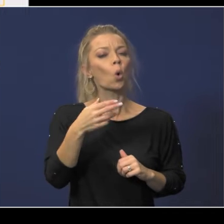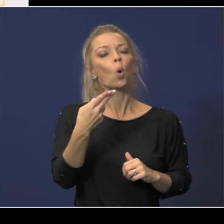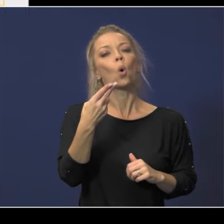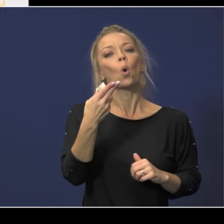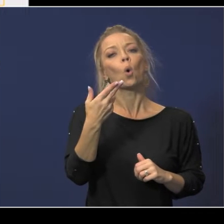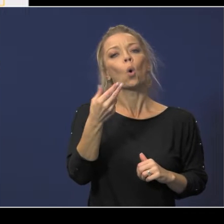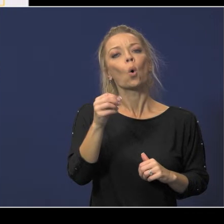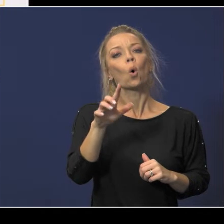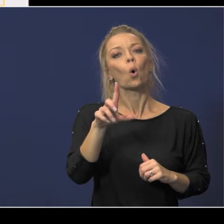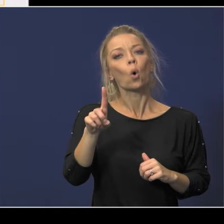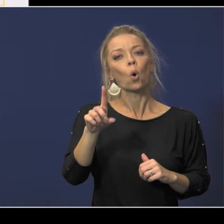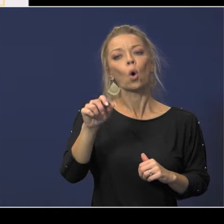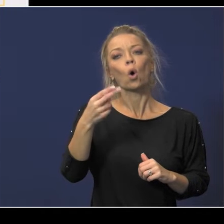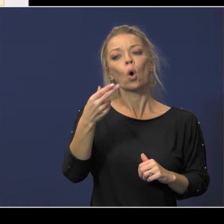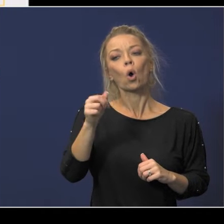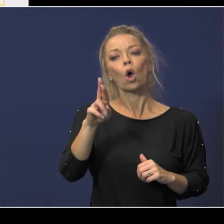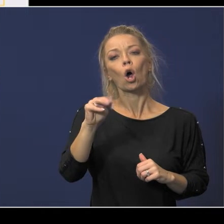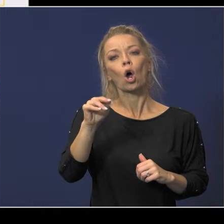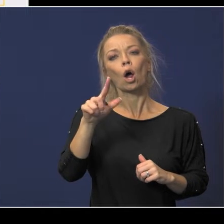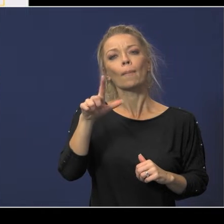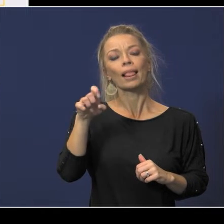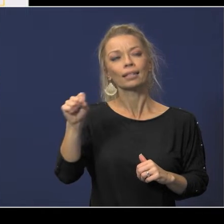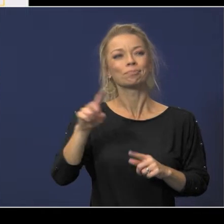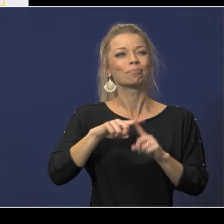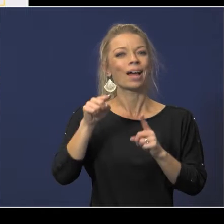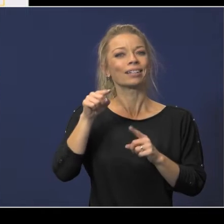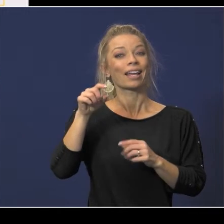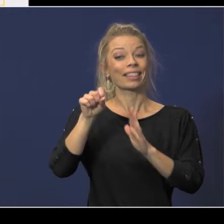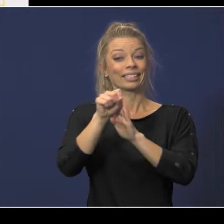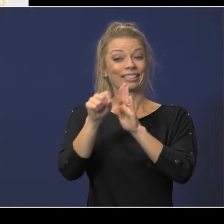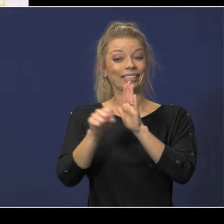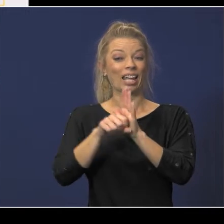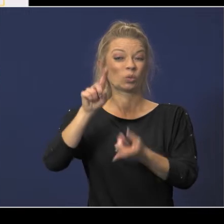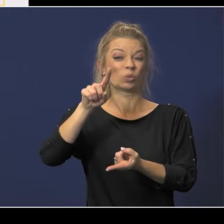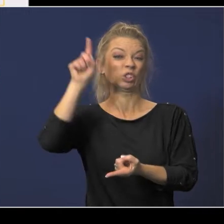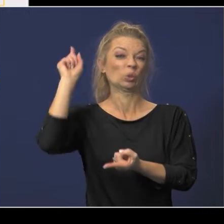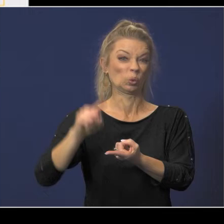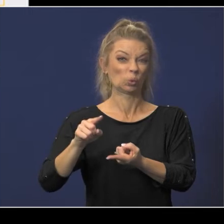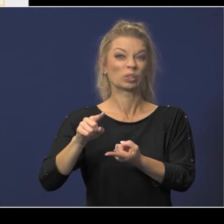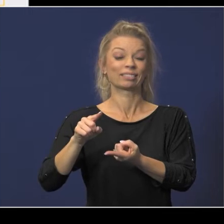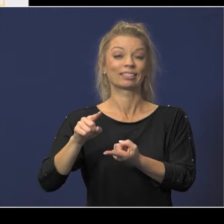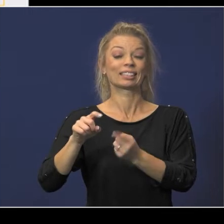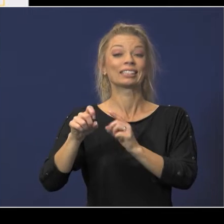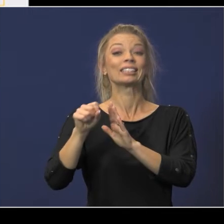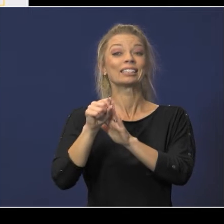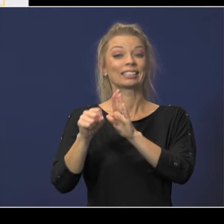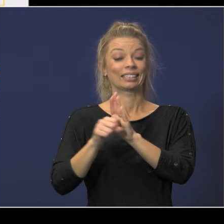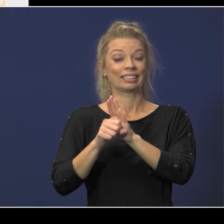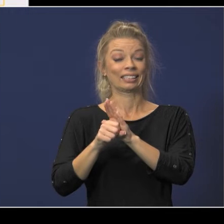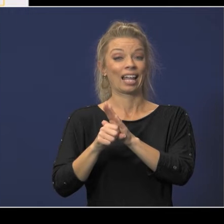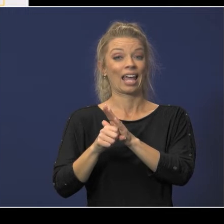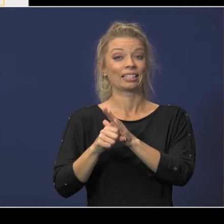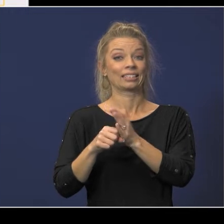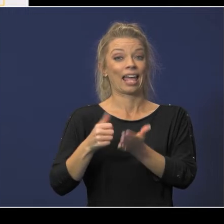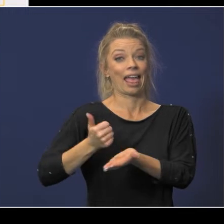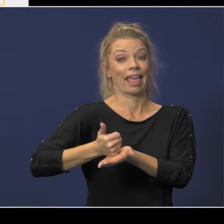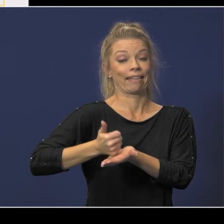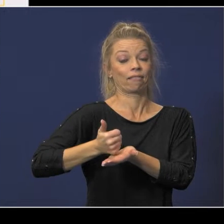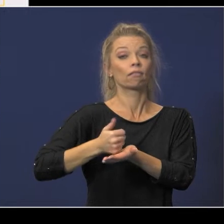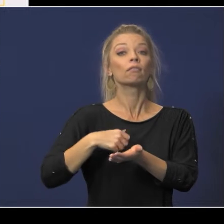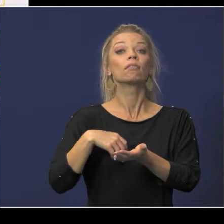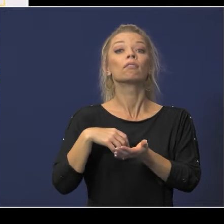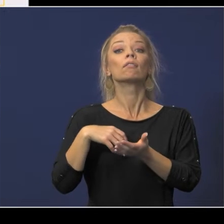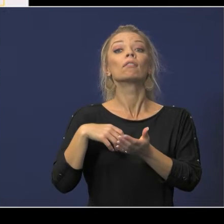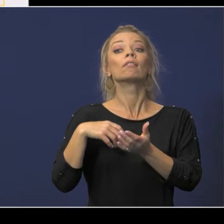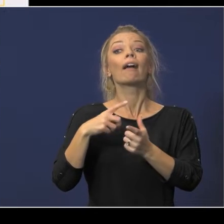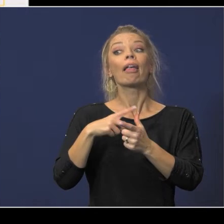ada the state reduced state aid uh actually reduced state aid by that hold harmless and then the